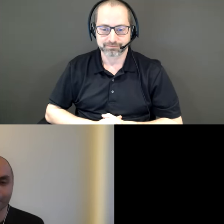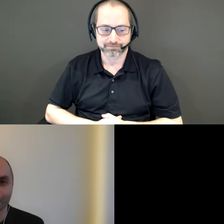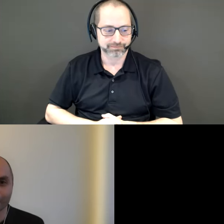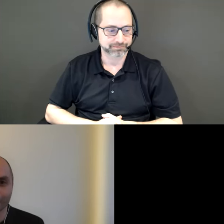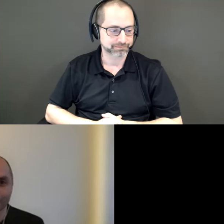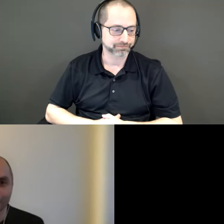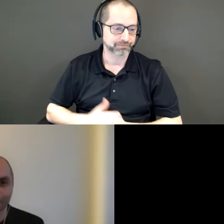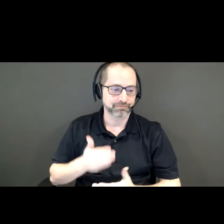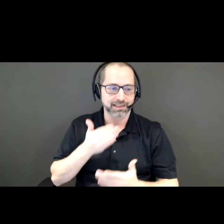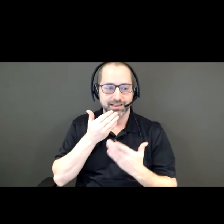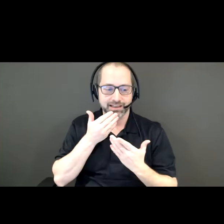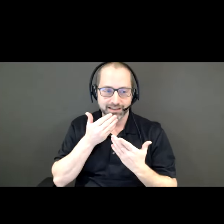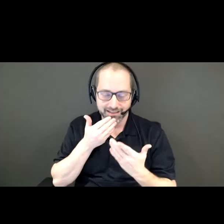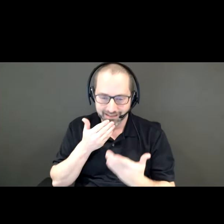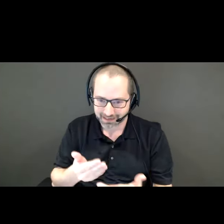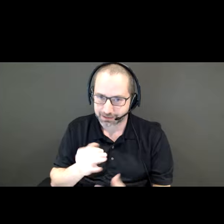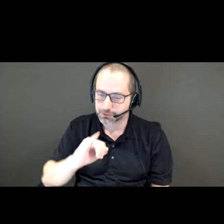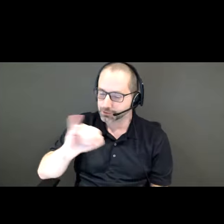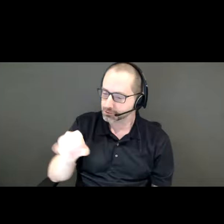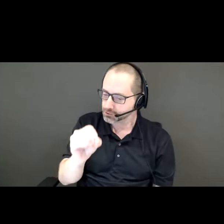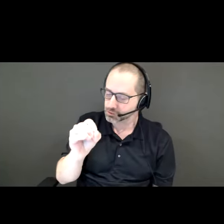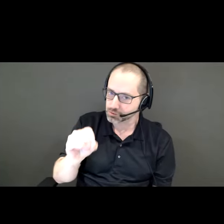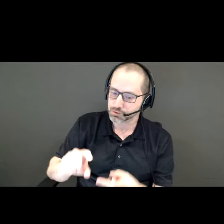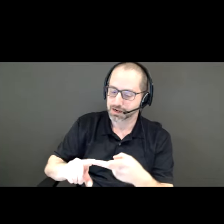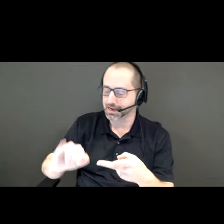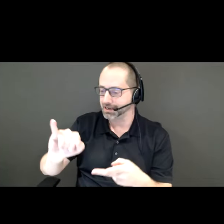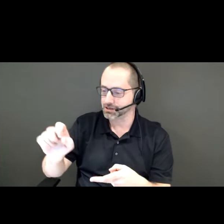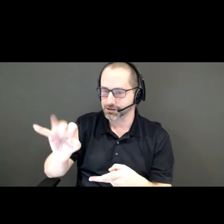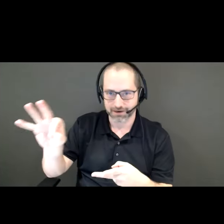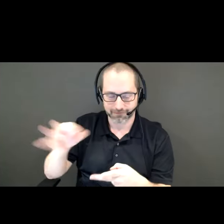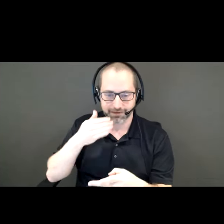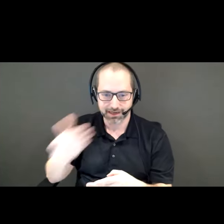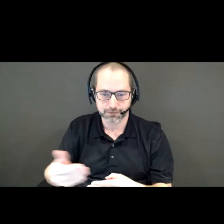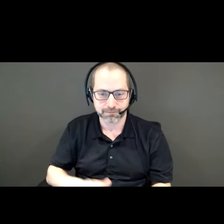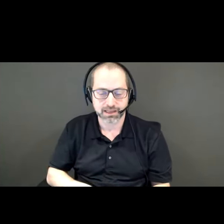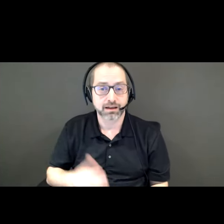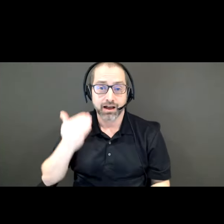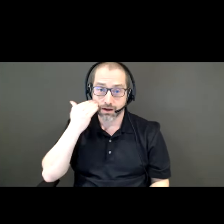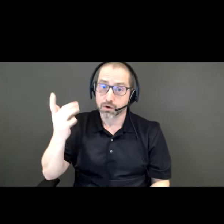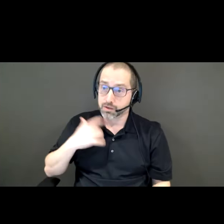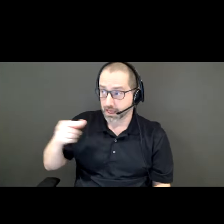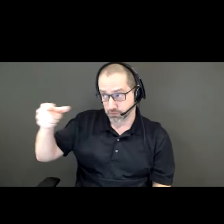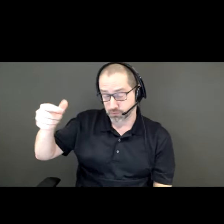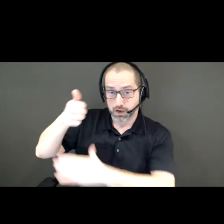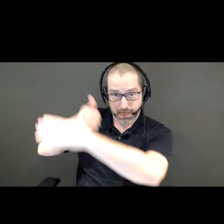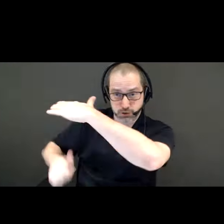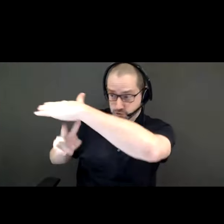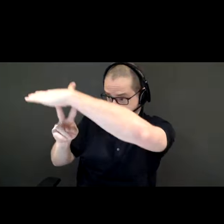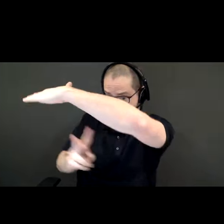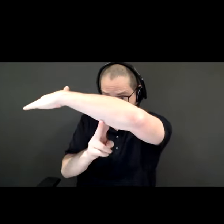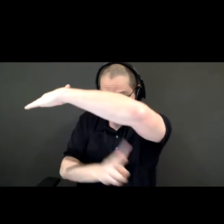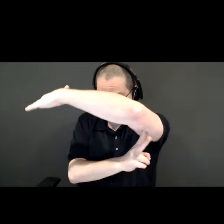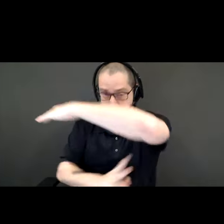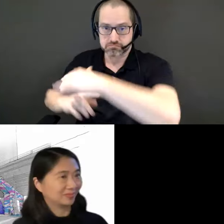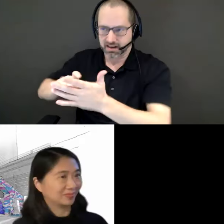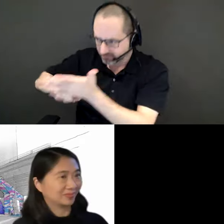Thanks so much, Joanne and Jeff. As somebody who is all too familiar with the maintenance cycles under the garner, can confidently say that it's never